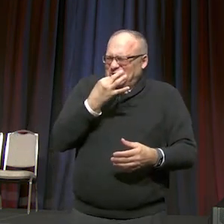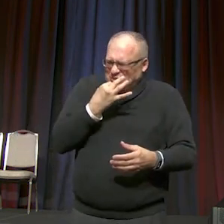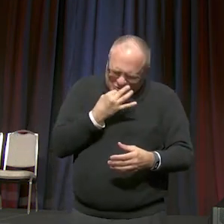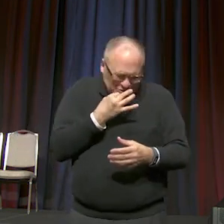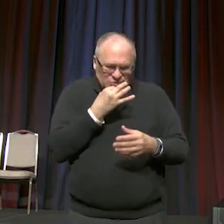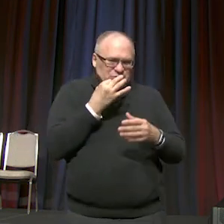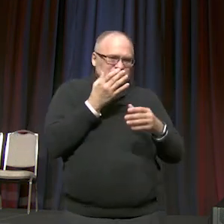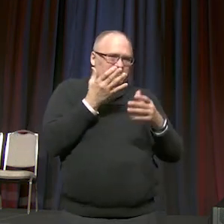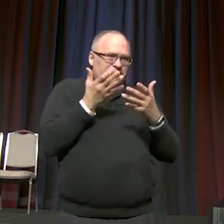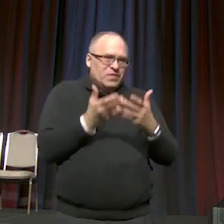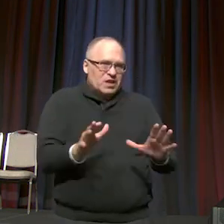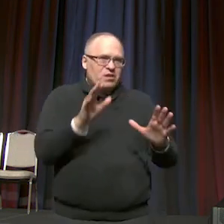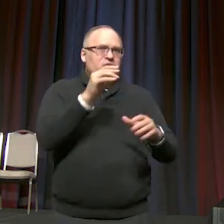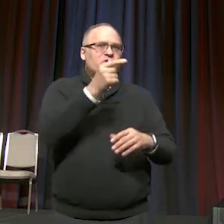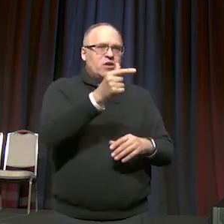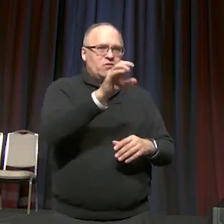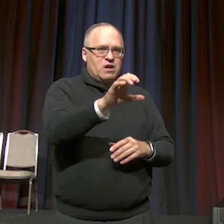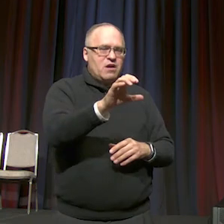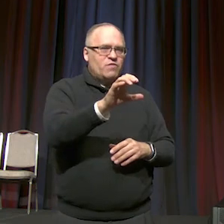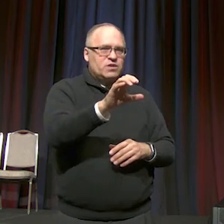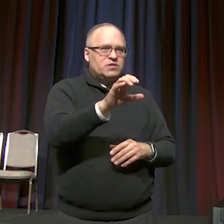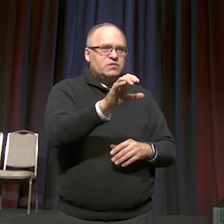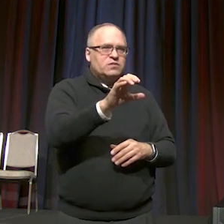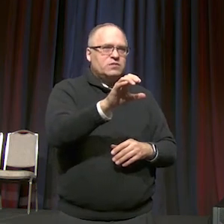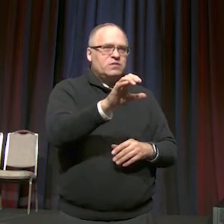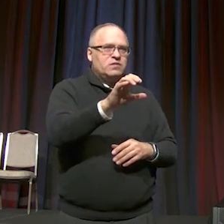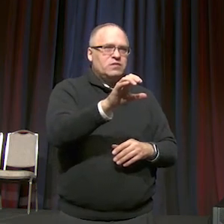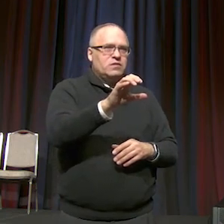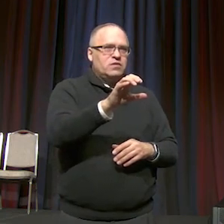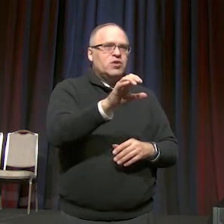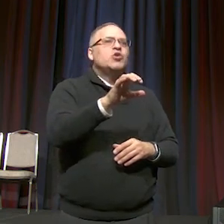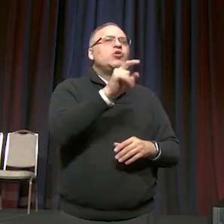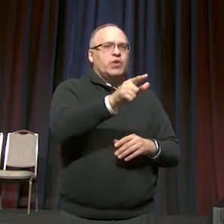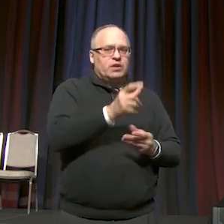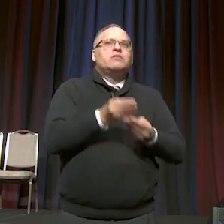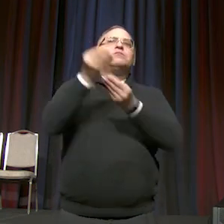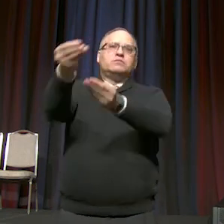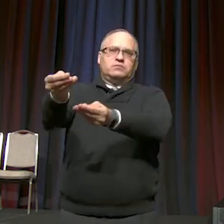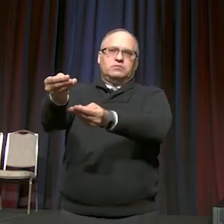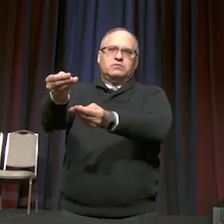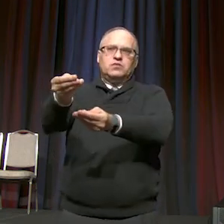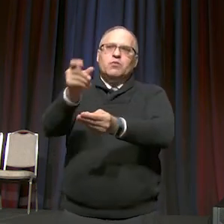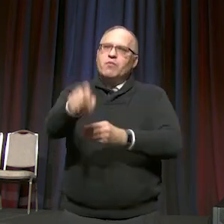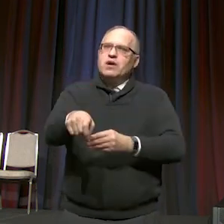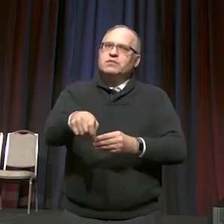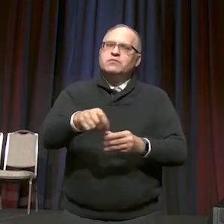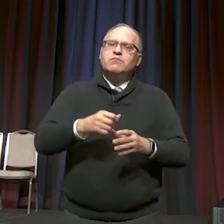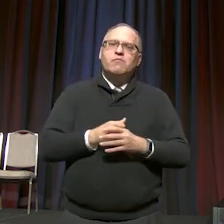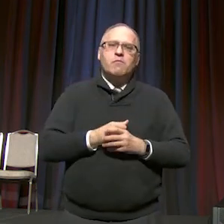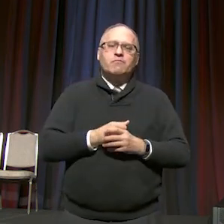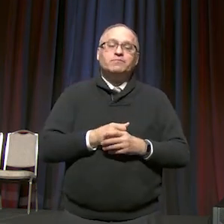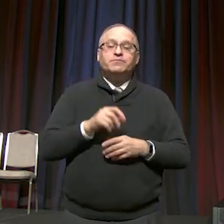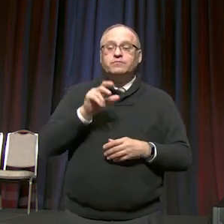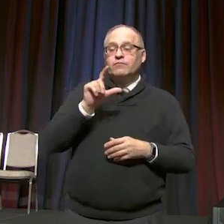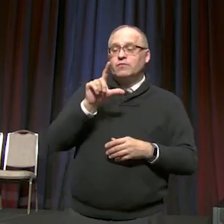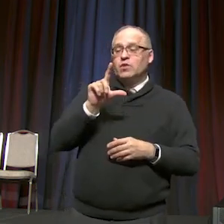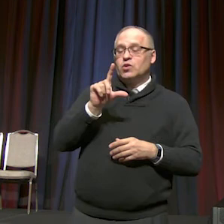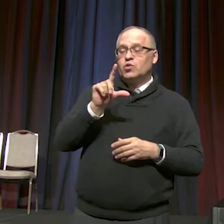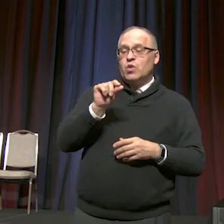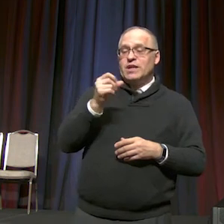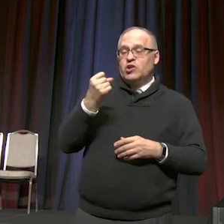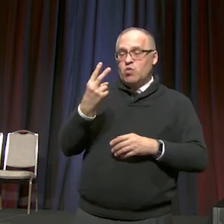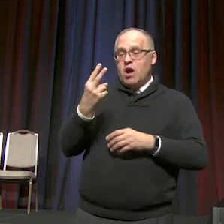convenes as you can do it. In 2012,